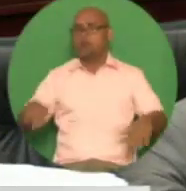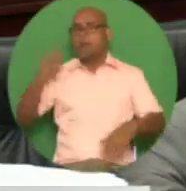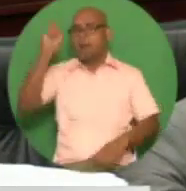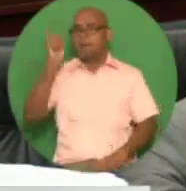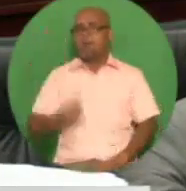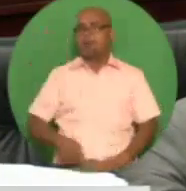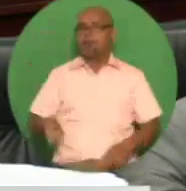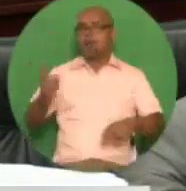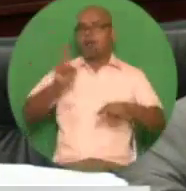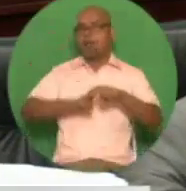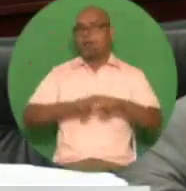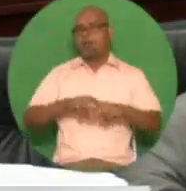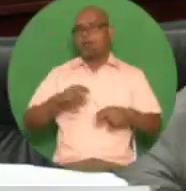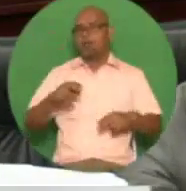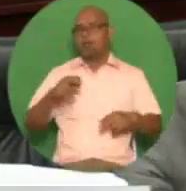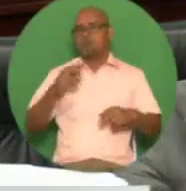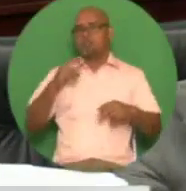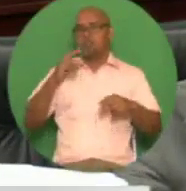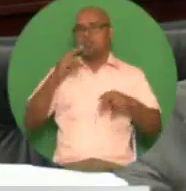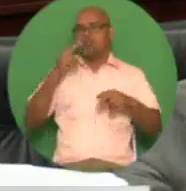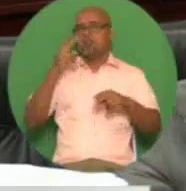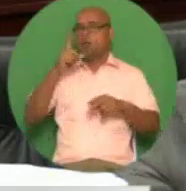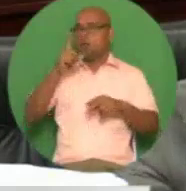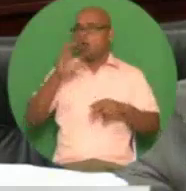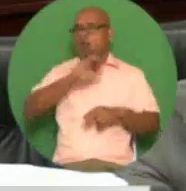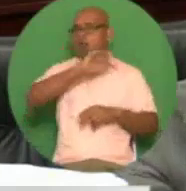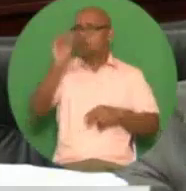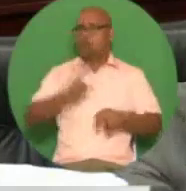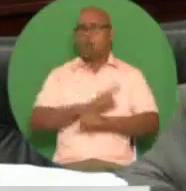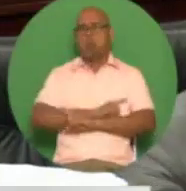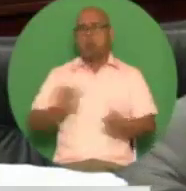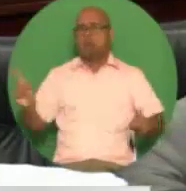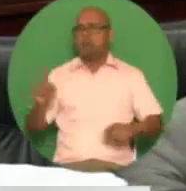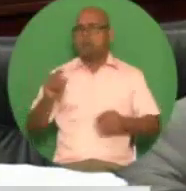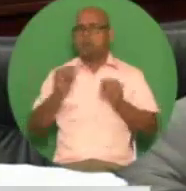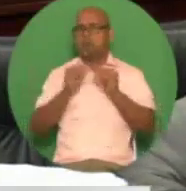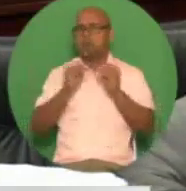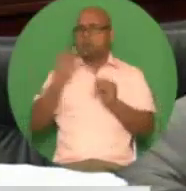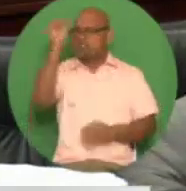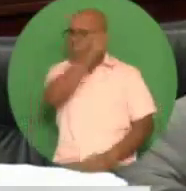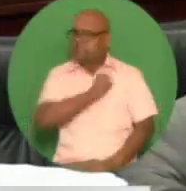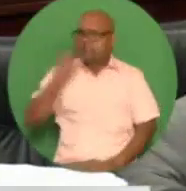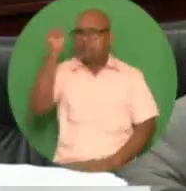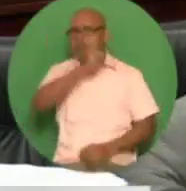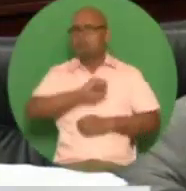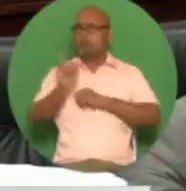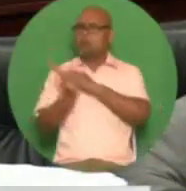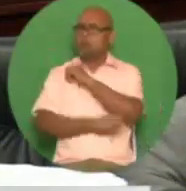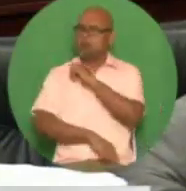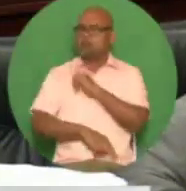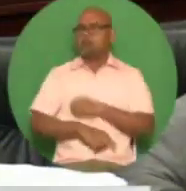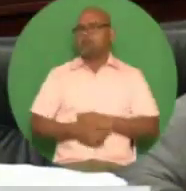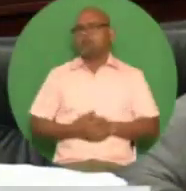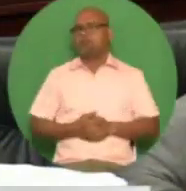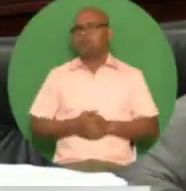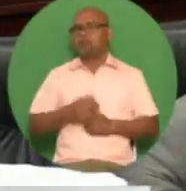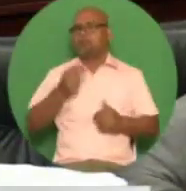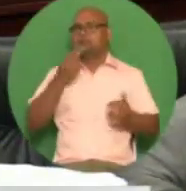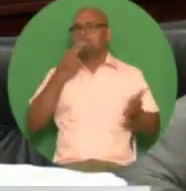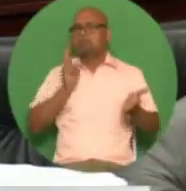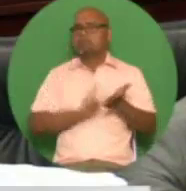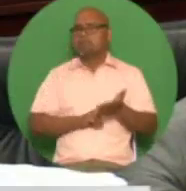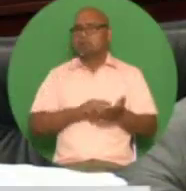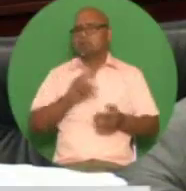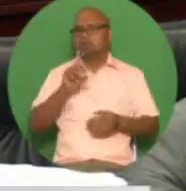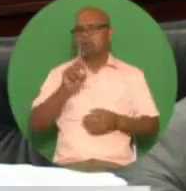act this measure will take effect on january 1st 2019 stamp duty the government acknowledges